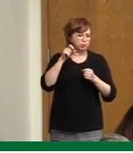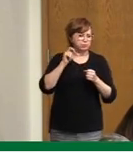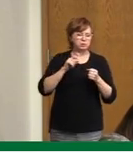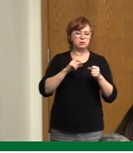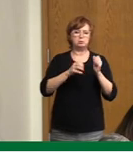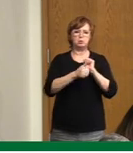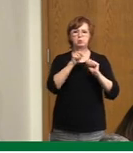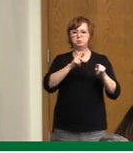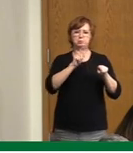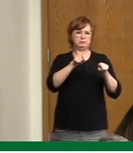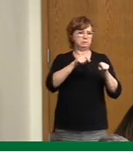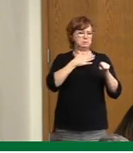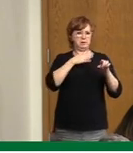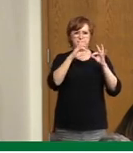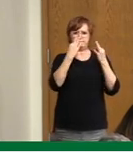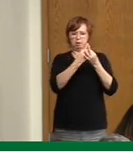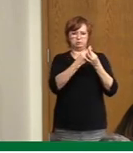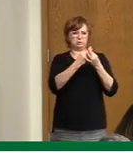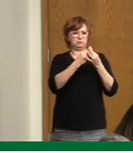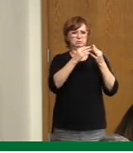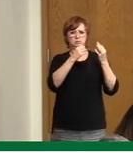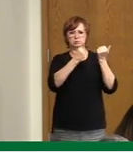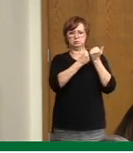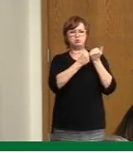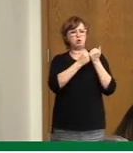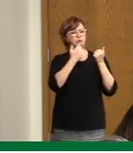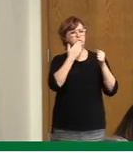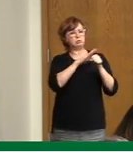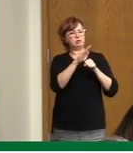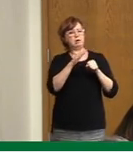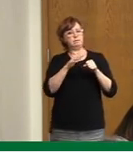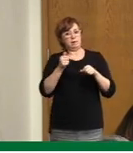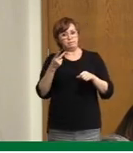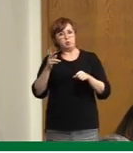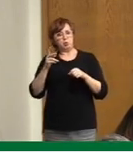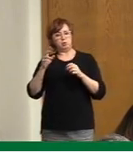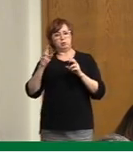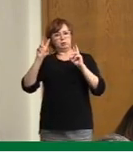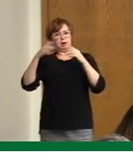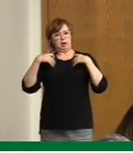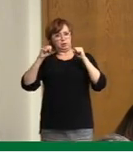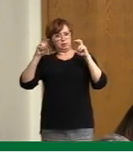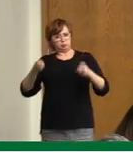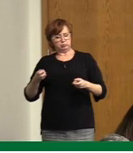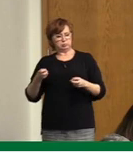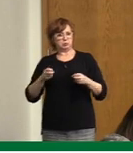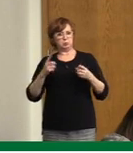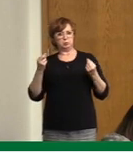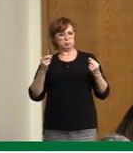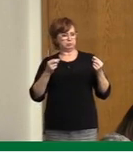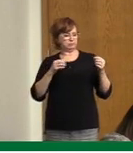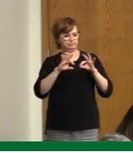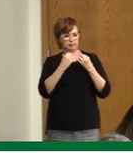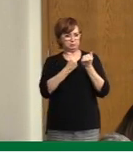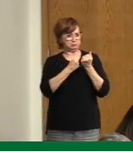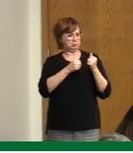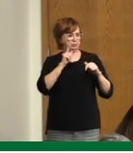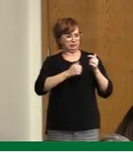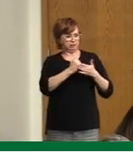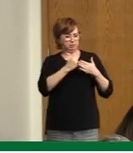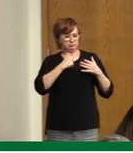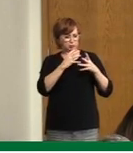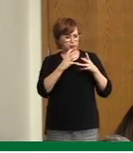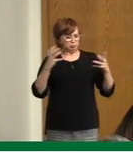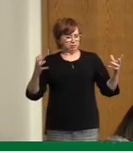But if you have other comorbidities, please do keep in touch with your family physician as well. They are in the best position to provide medical support. And